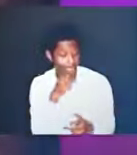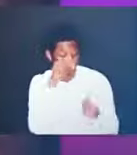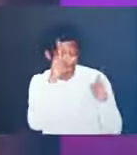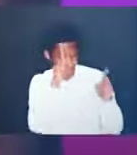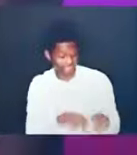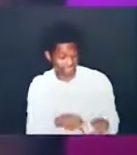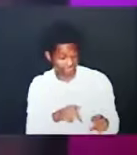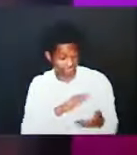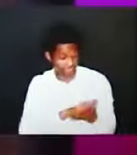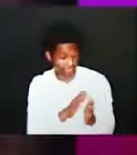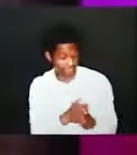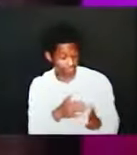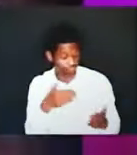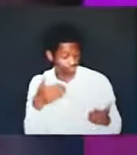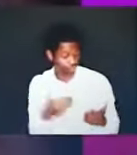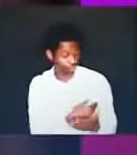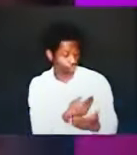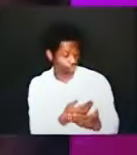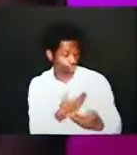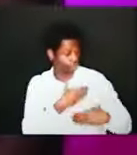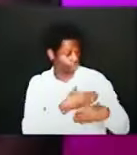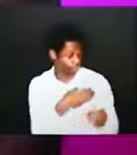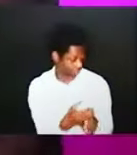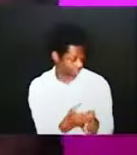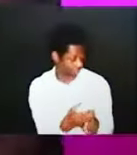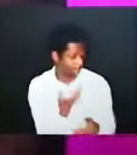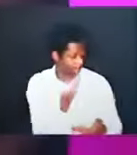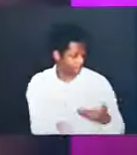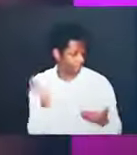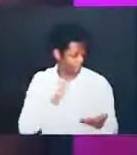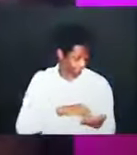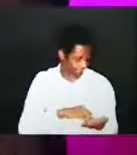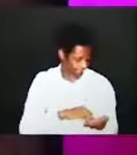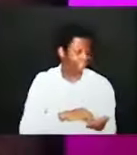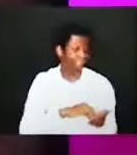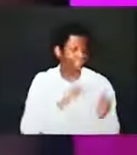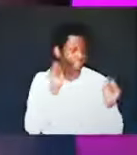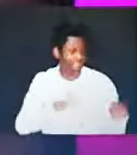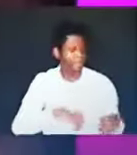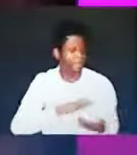qualified to stand in the stead of God as a child